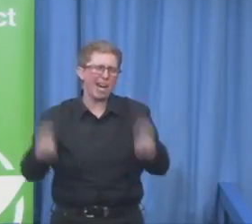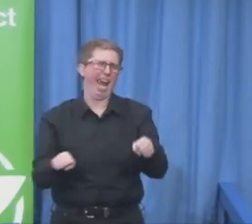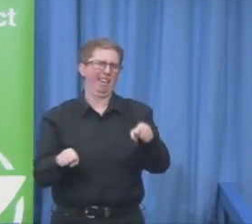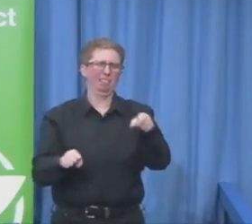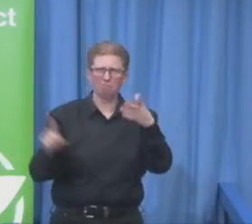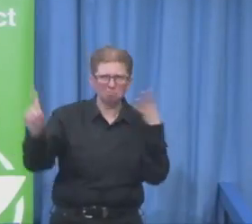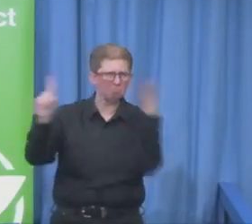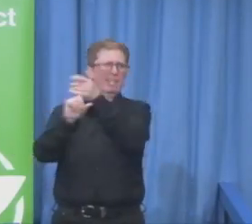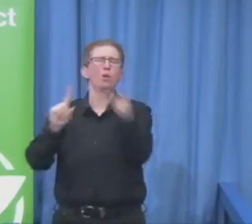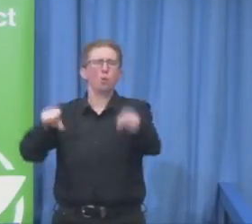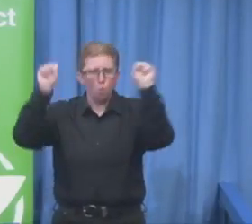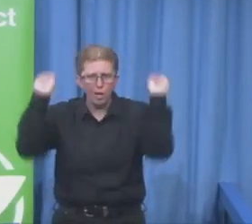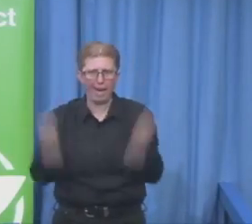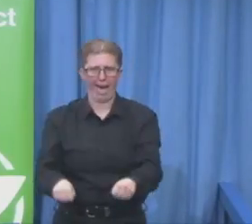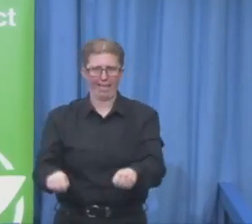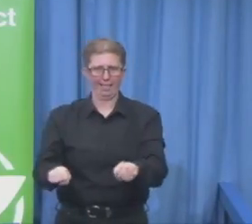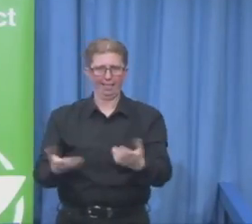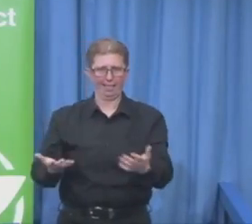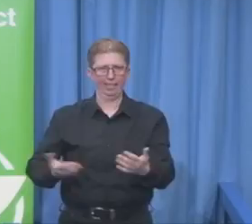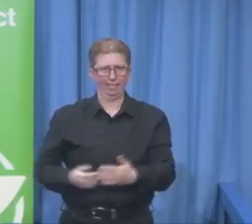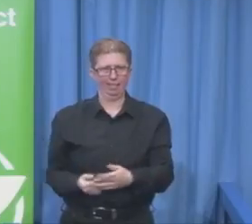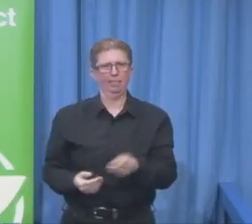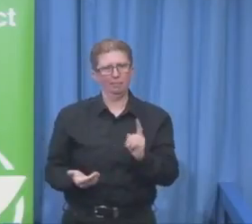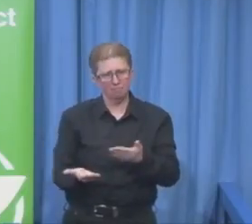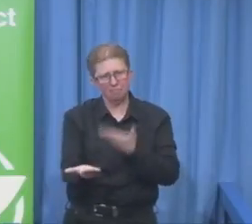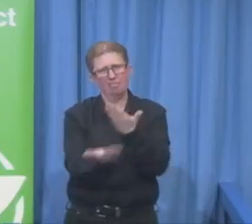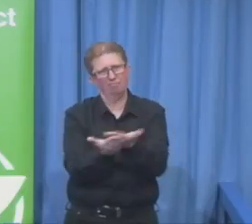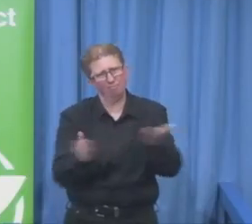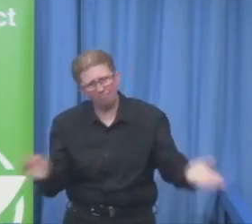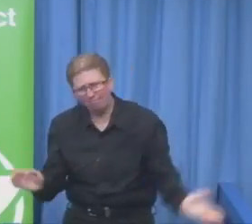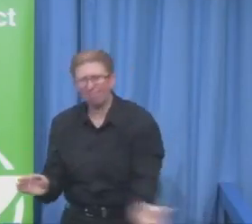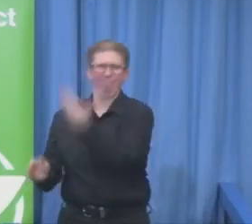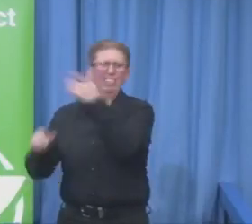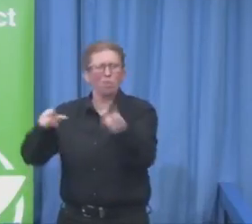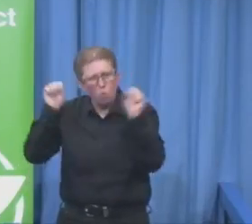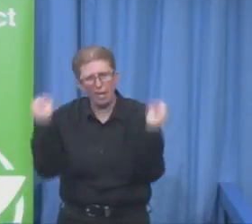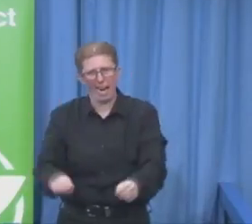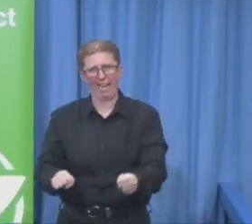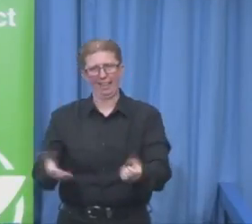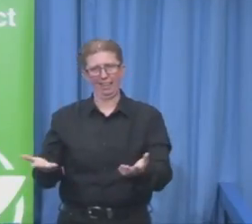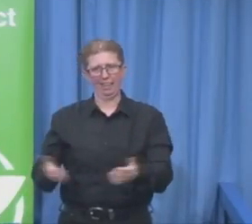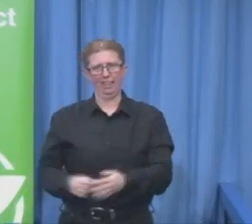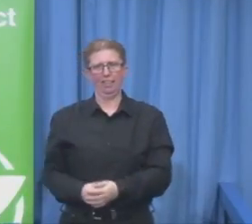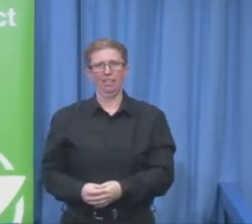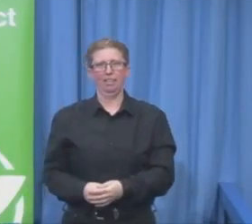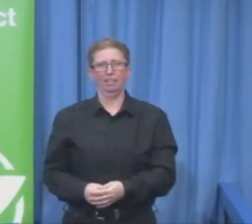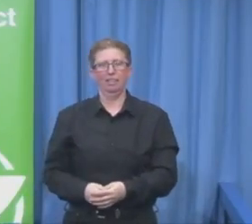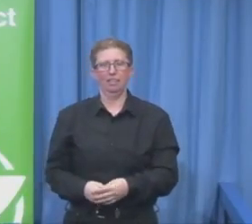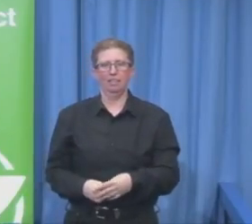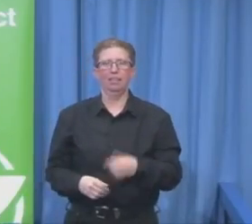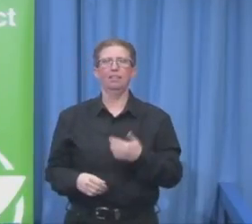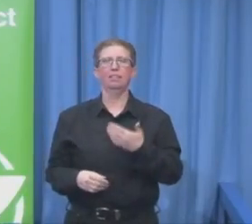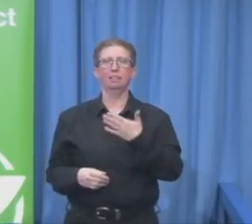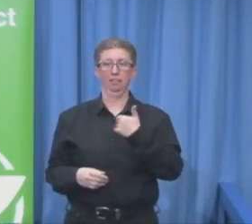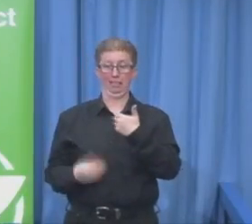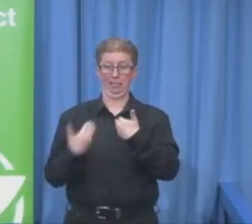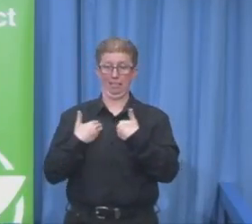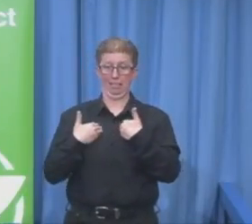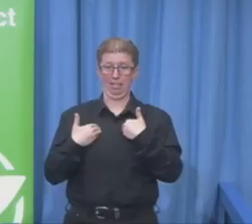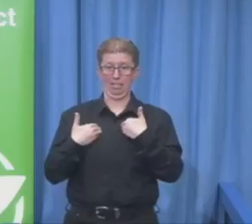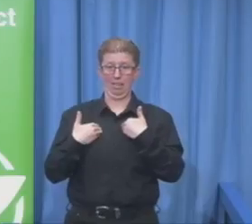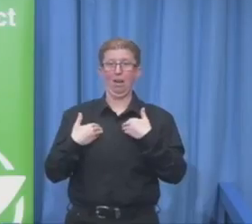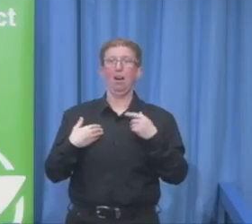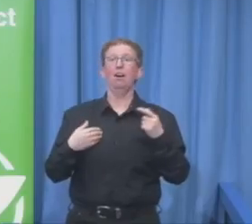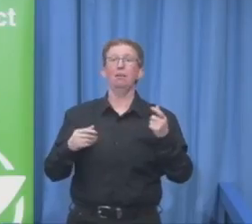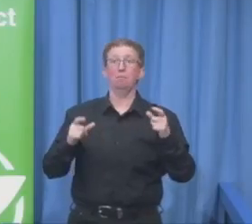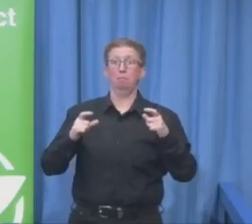Germain Weber. I am a professor in clinical psychology at the University of Vienna and also the vice dean of